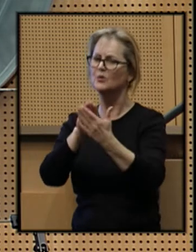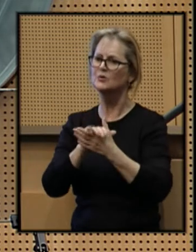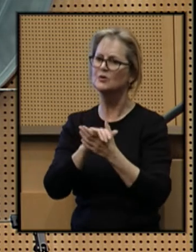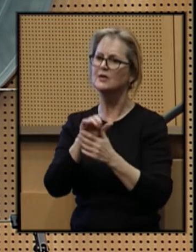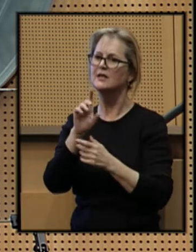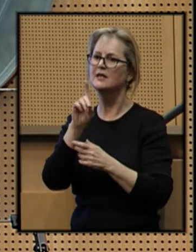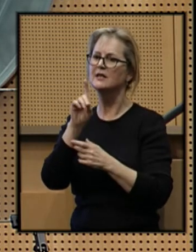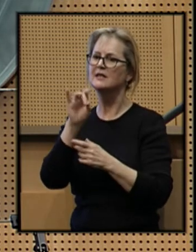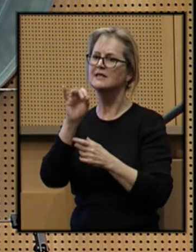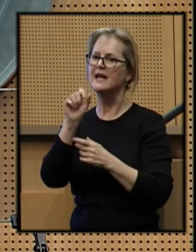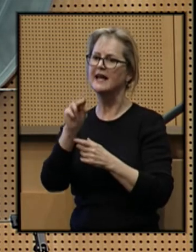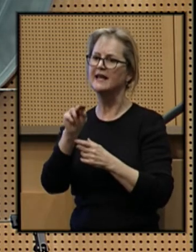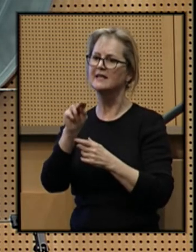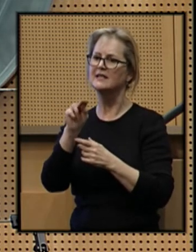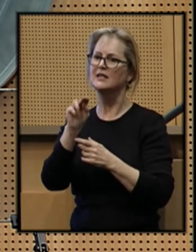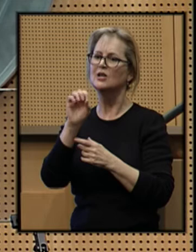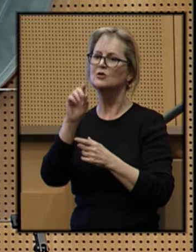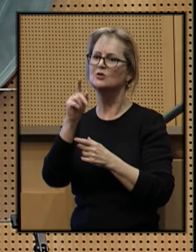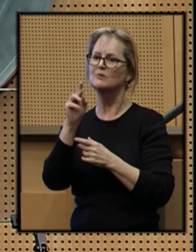Dianne Sugimura.